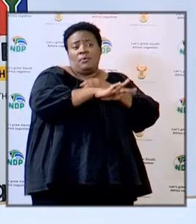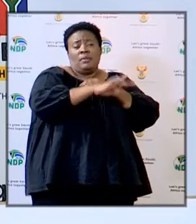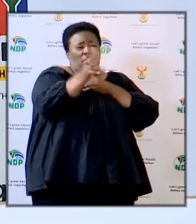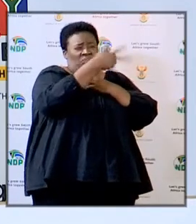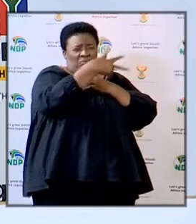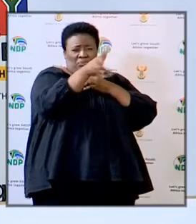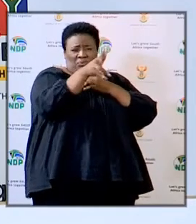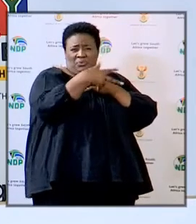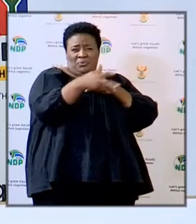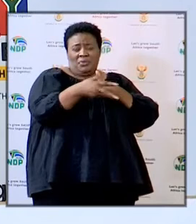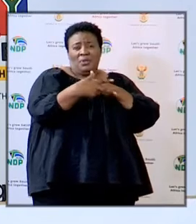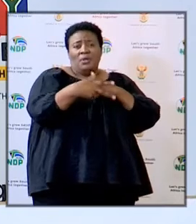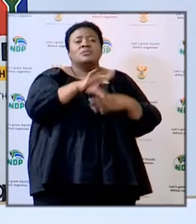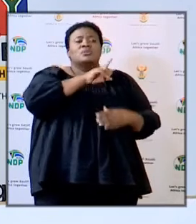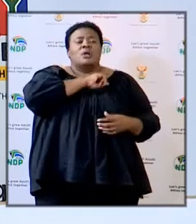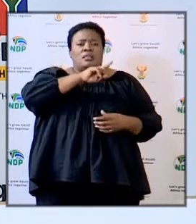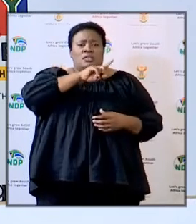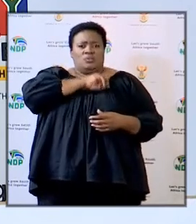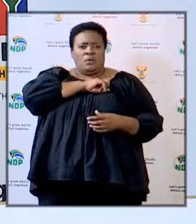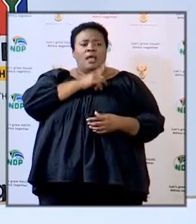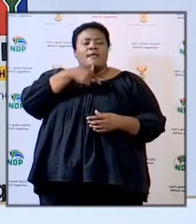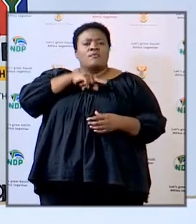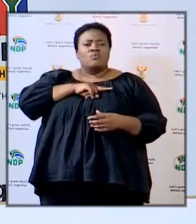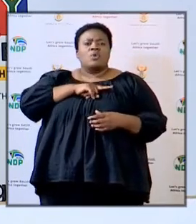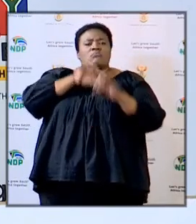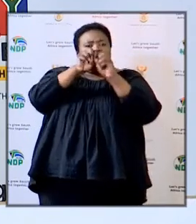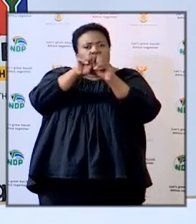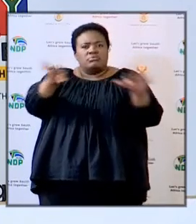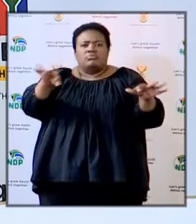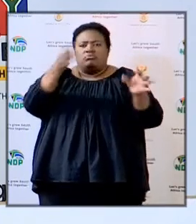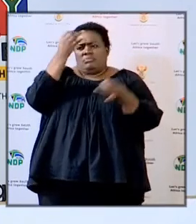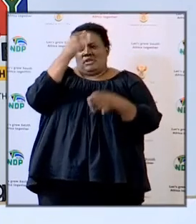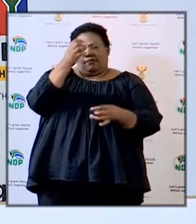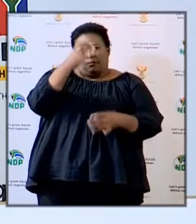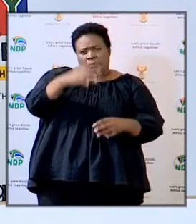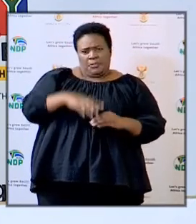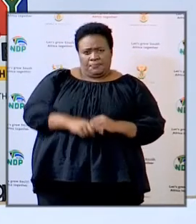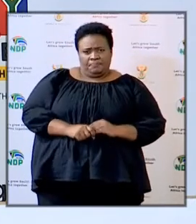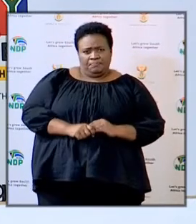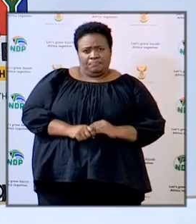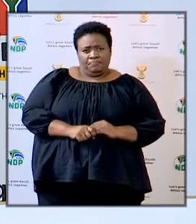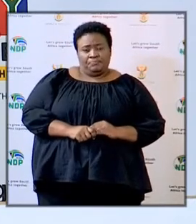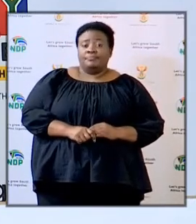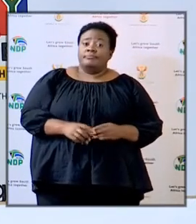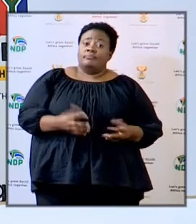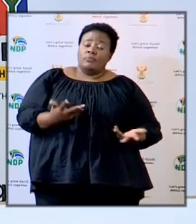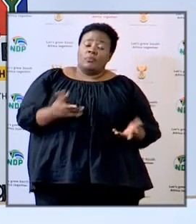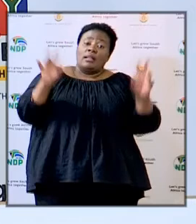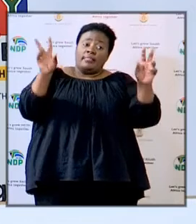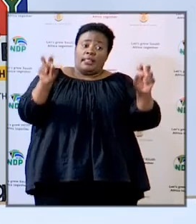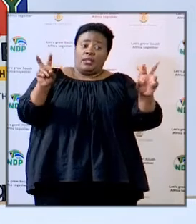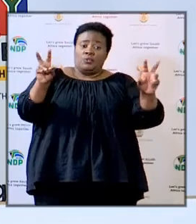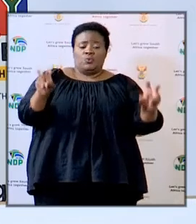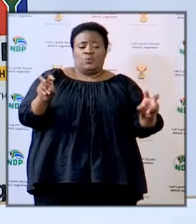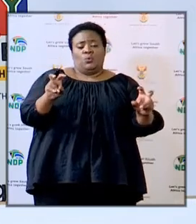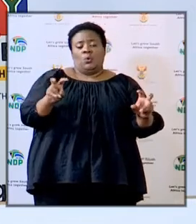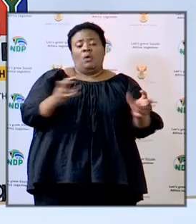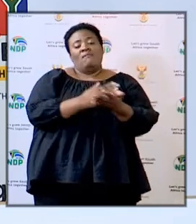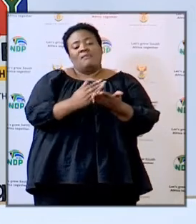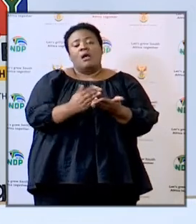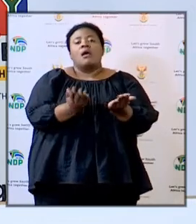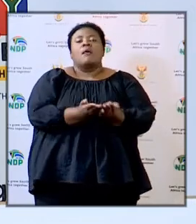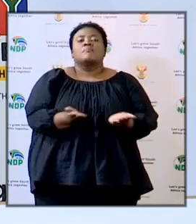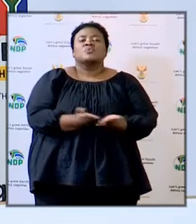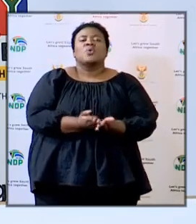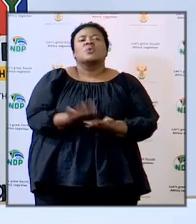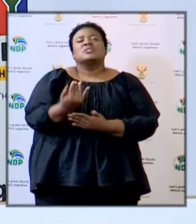the basis of that that we dispatched this communication and then the issue of some schools